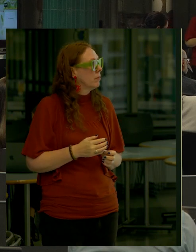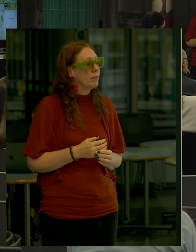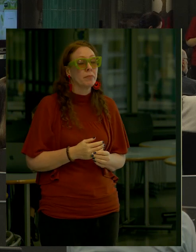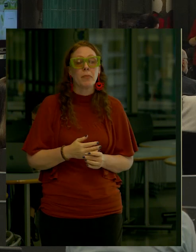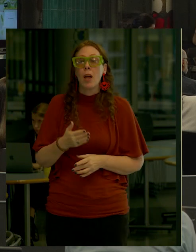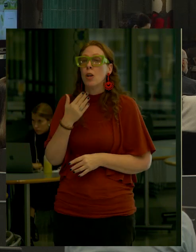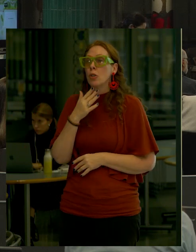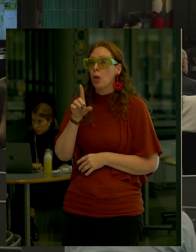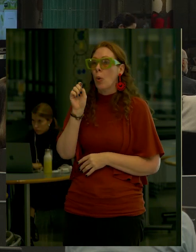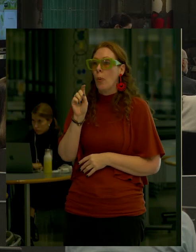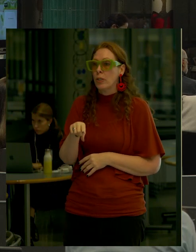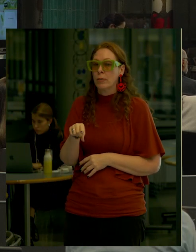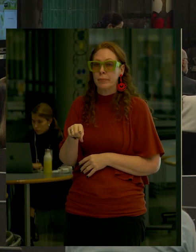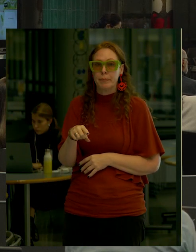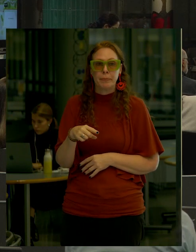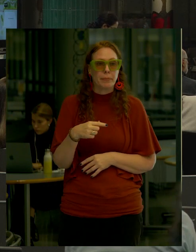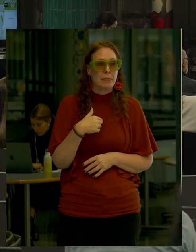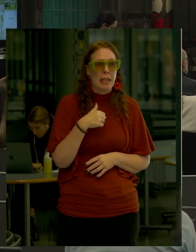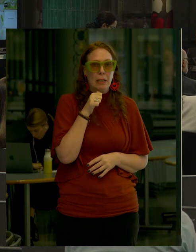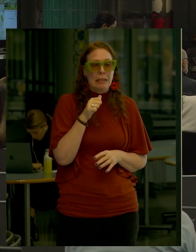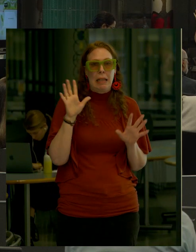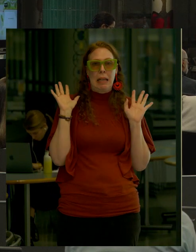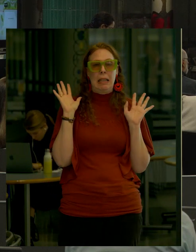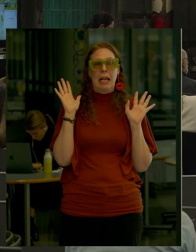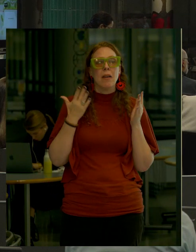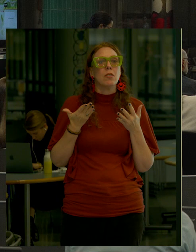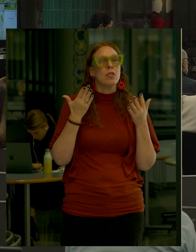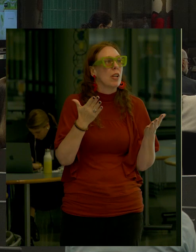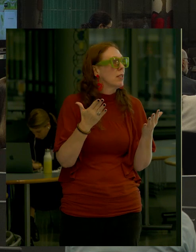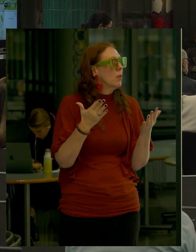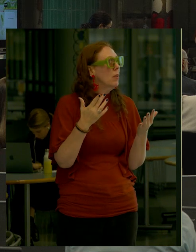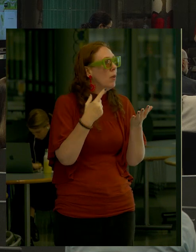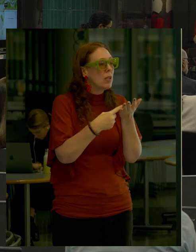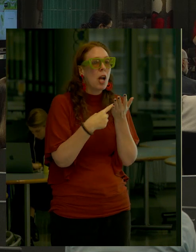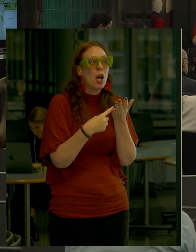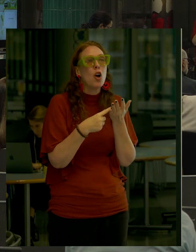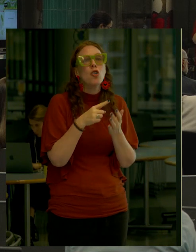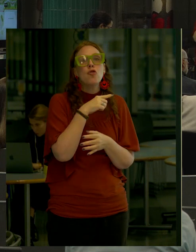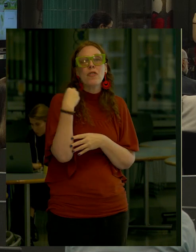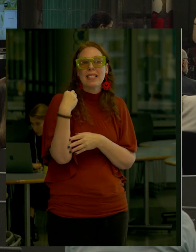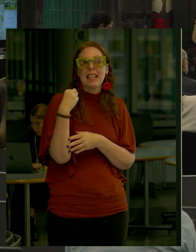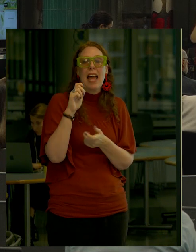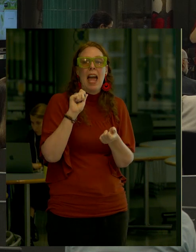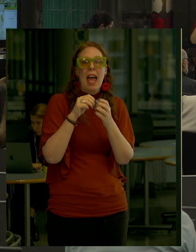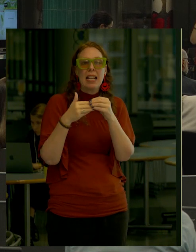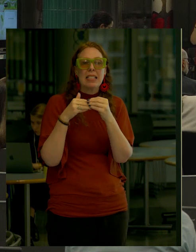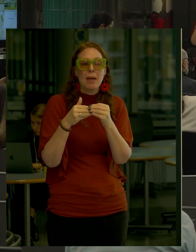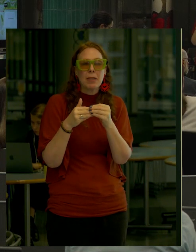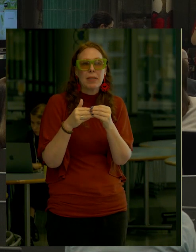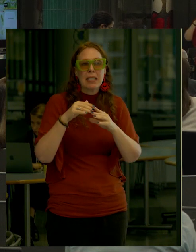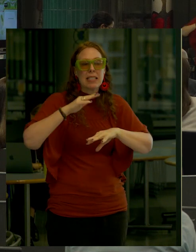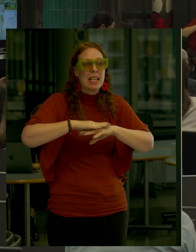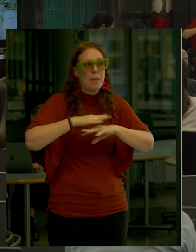That's a great question I don't mean to duck it I mean to suggest that we talk about that at the risk and adaptability table Because we've got a couple more questions